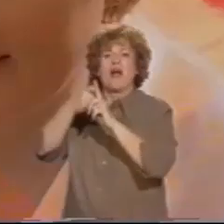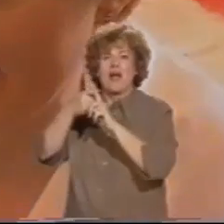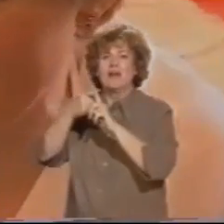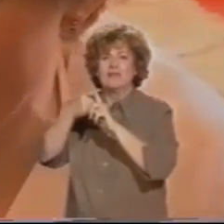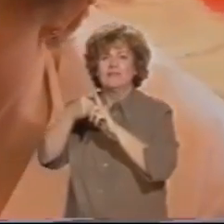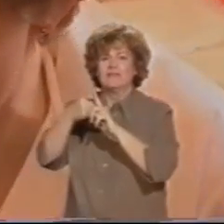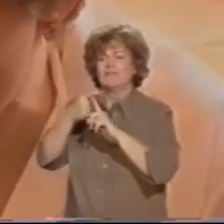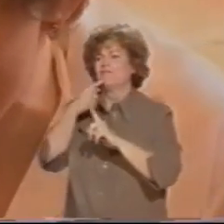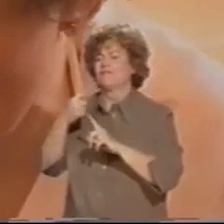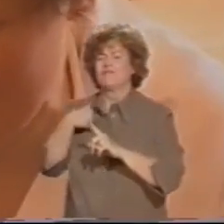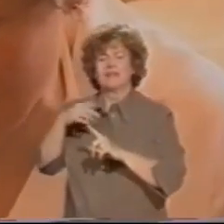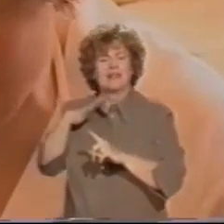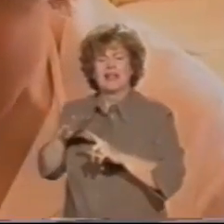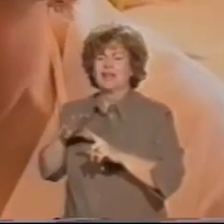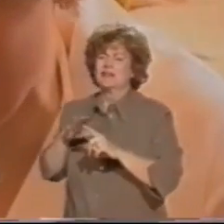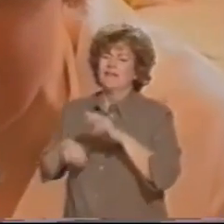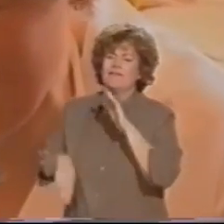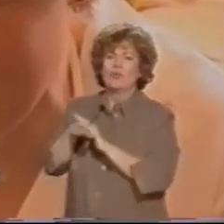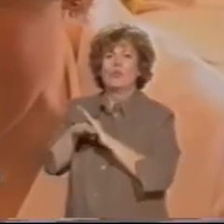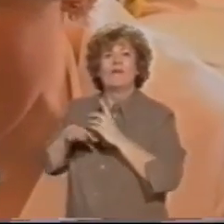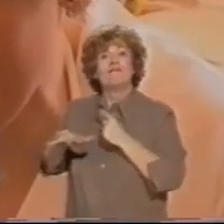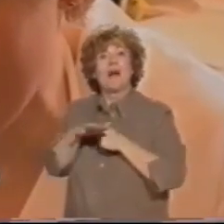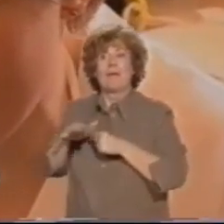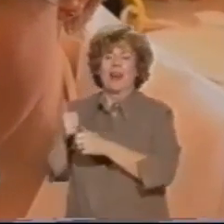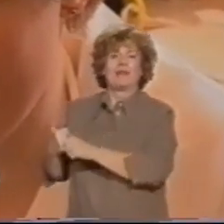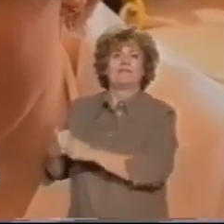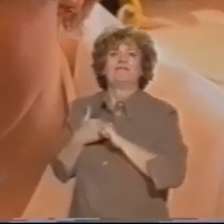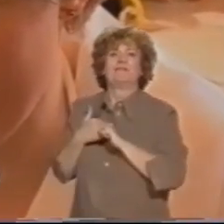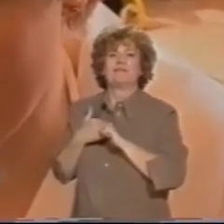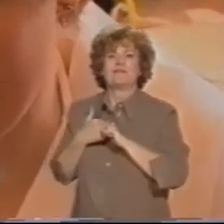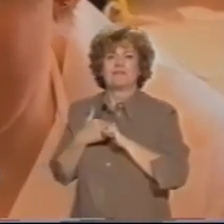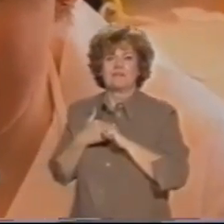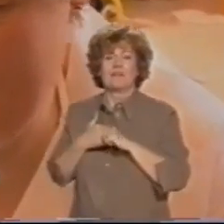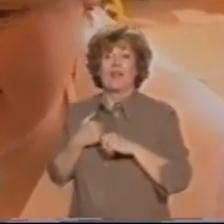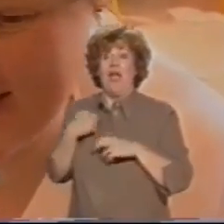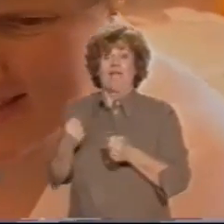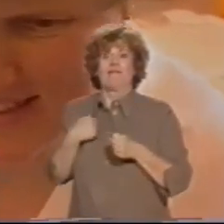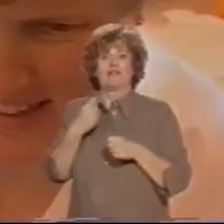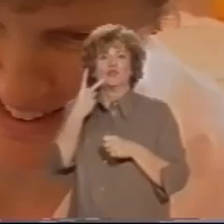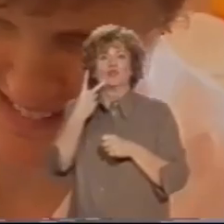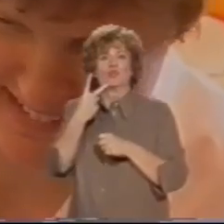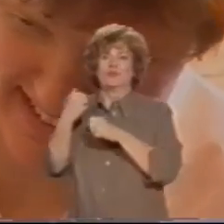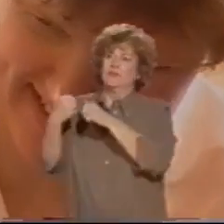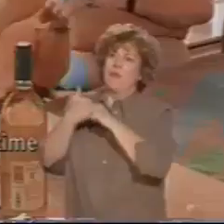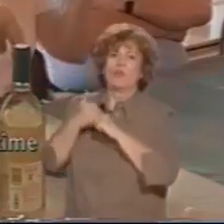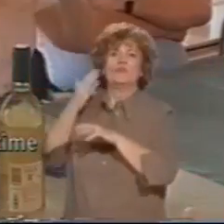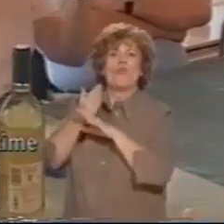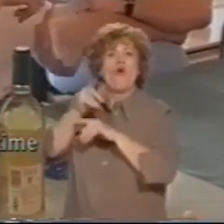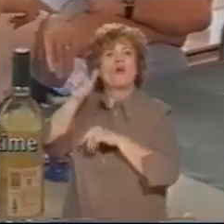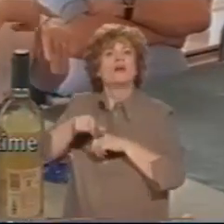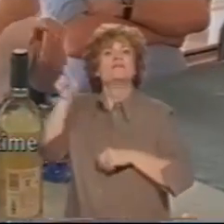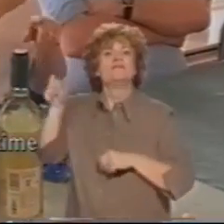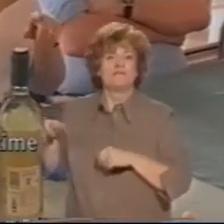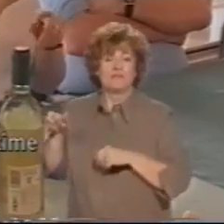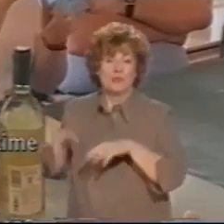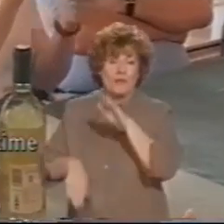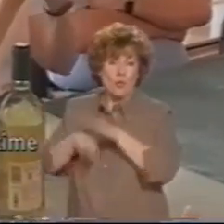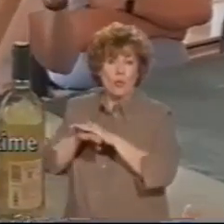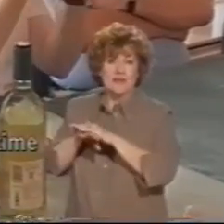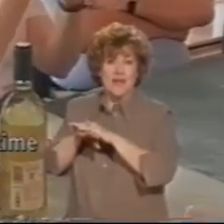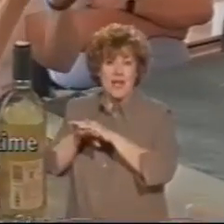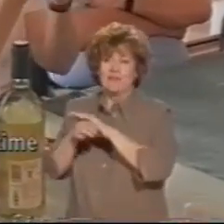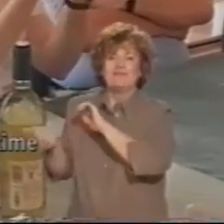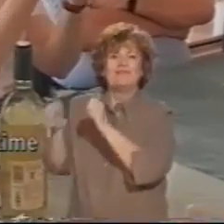saying that I need full-time family help. Two support workers full